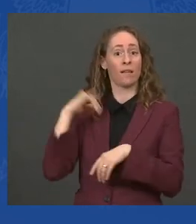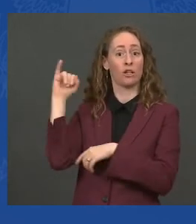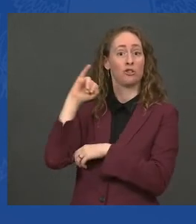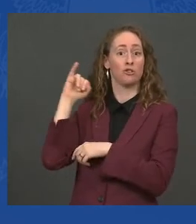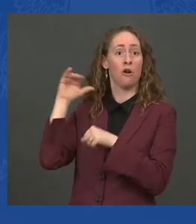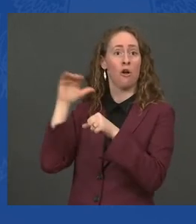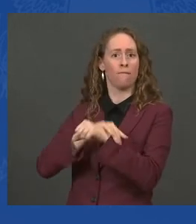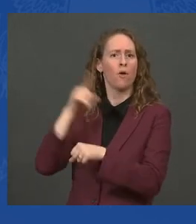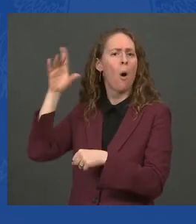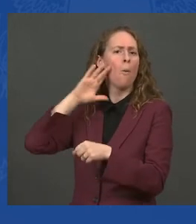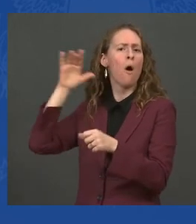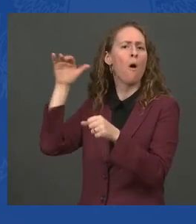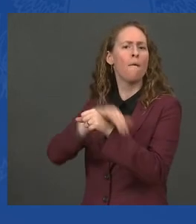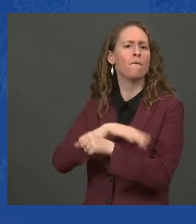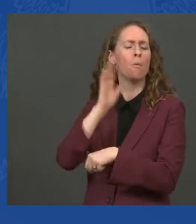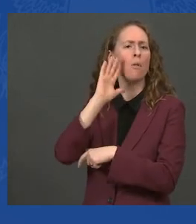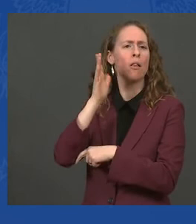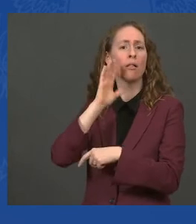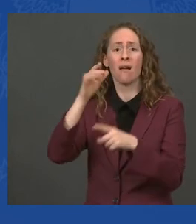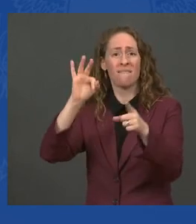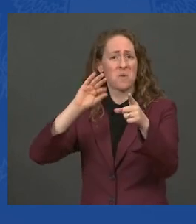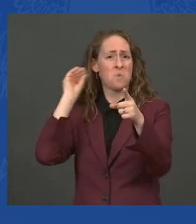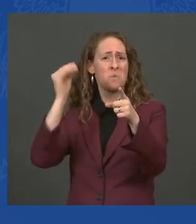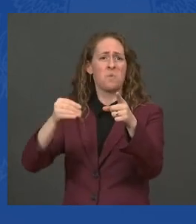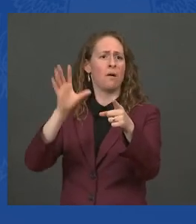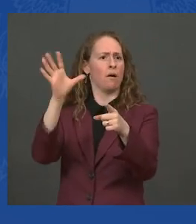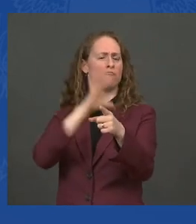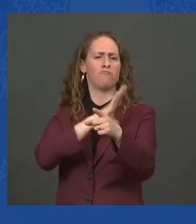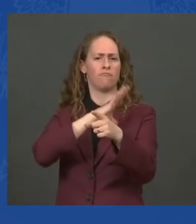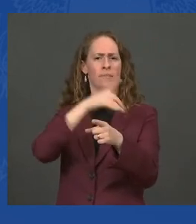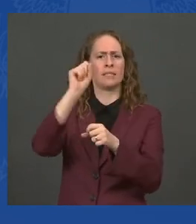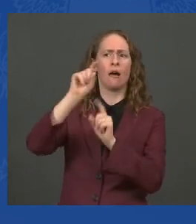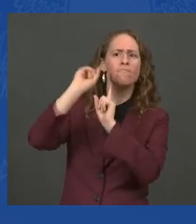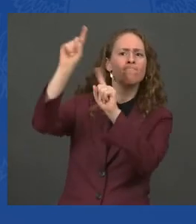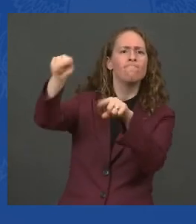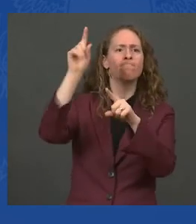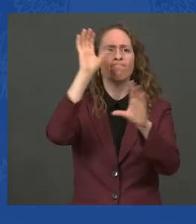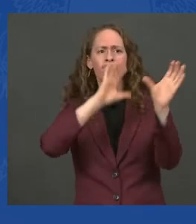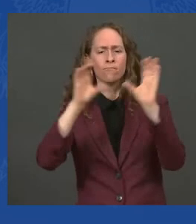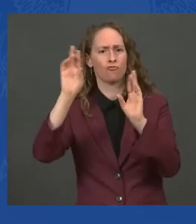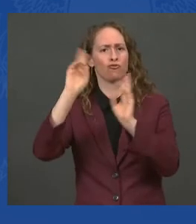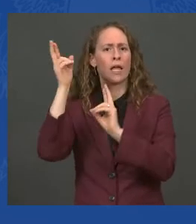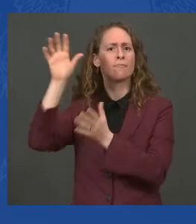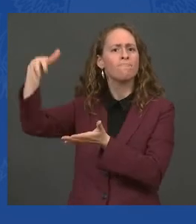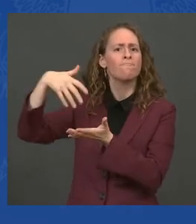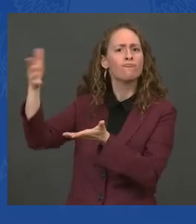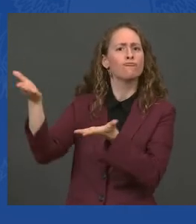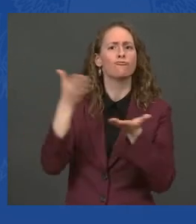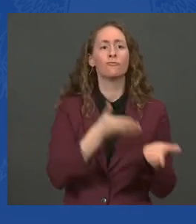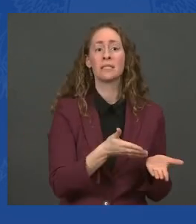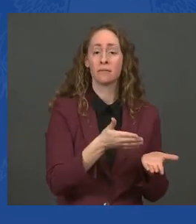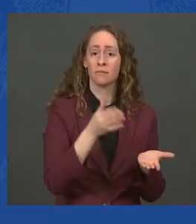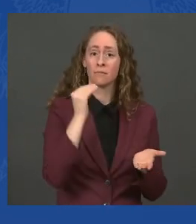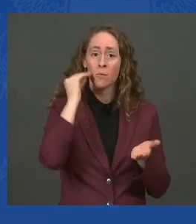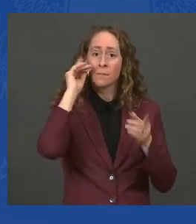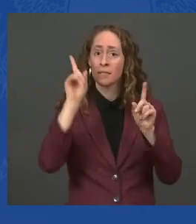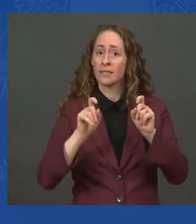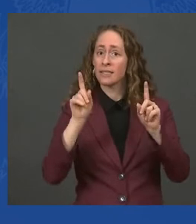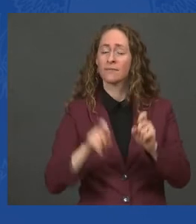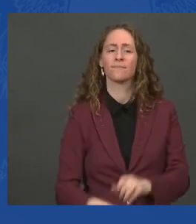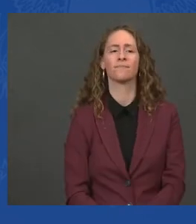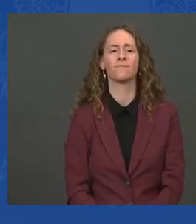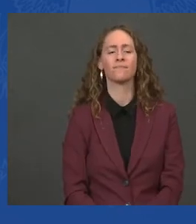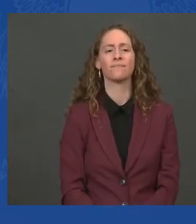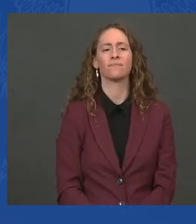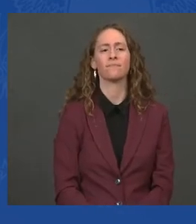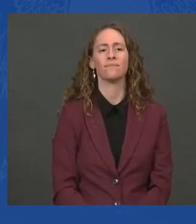tests. Increasing our surge response is the fourth thing, our surge response teams. They're made up of doctors and nurses and